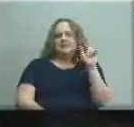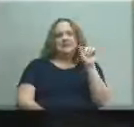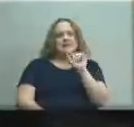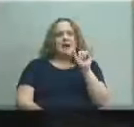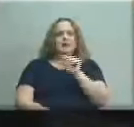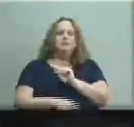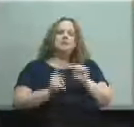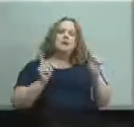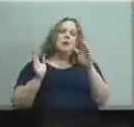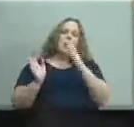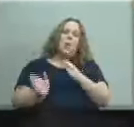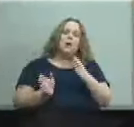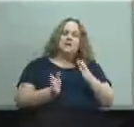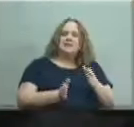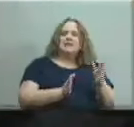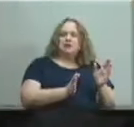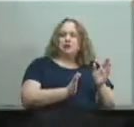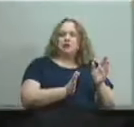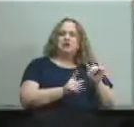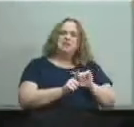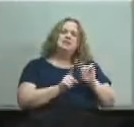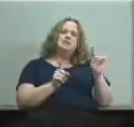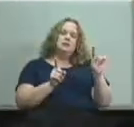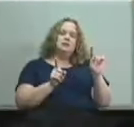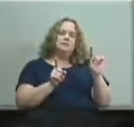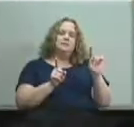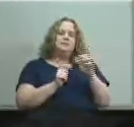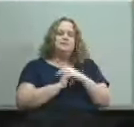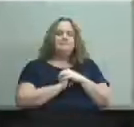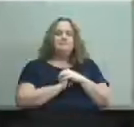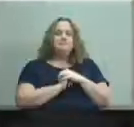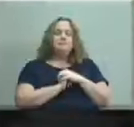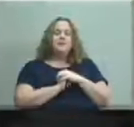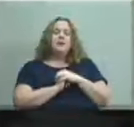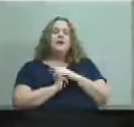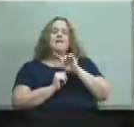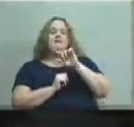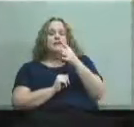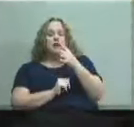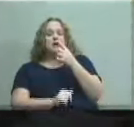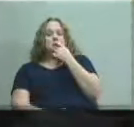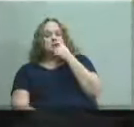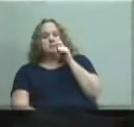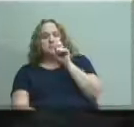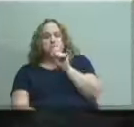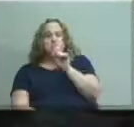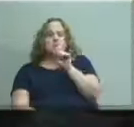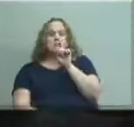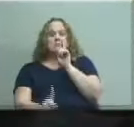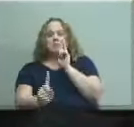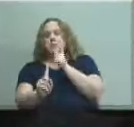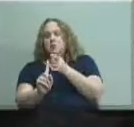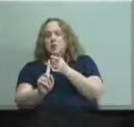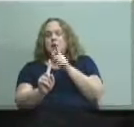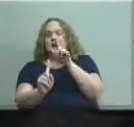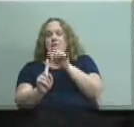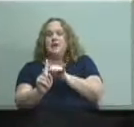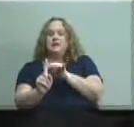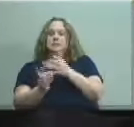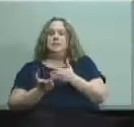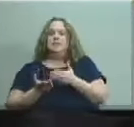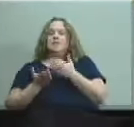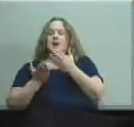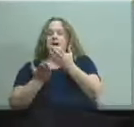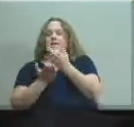things a little bit under the the first bullet of providing increased funding for elementary and secondary education essentially what it